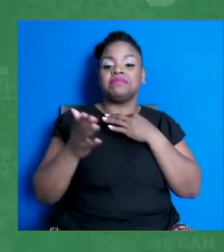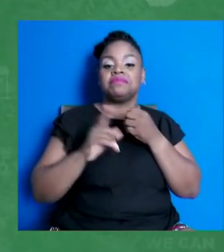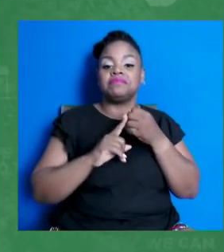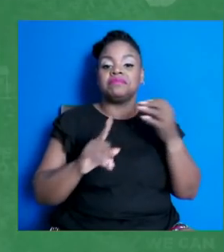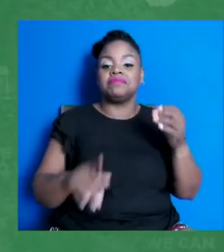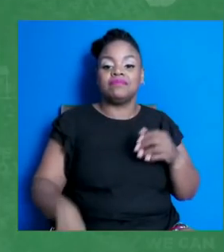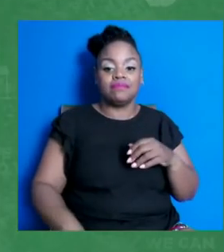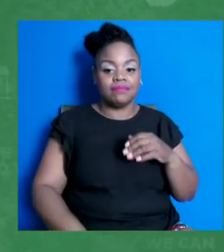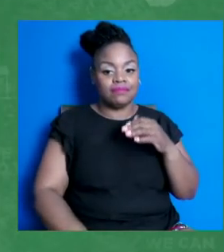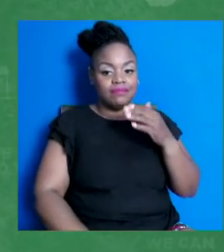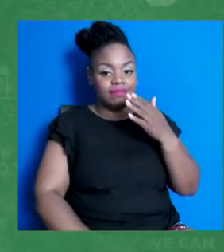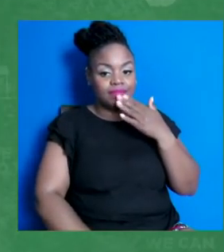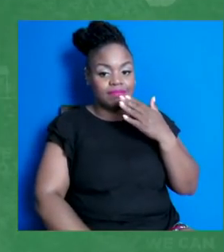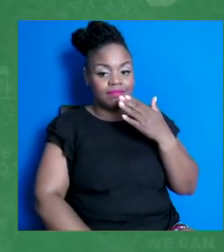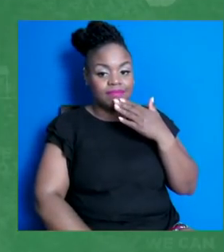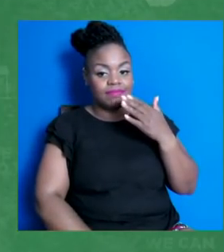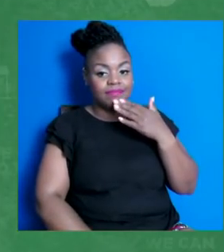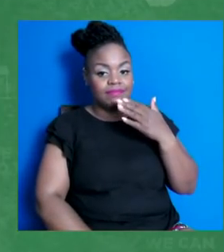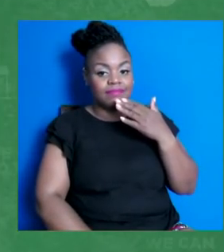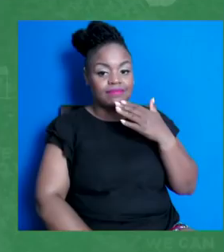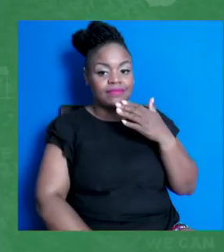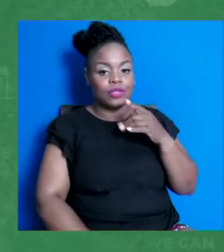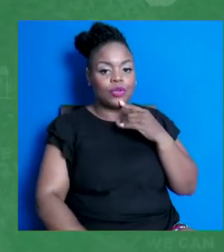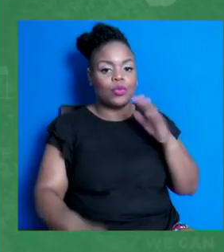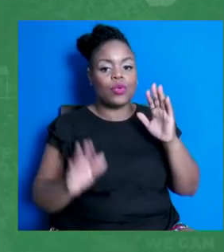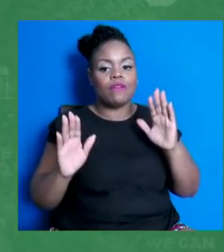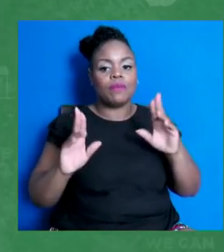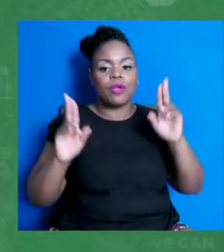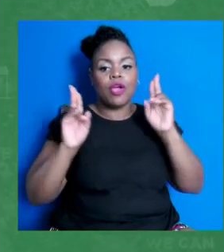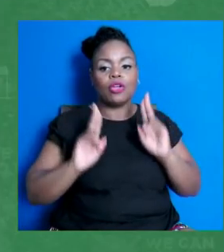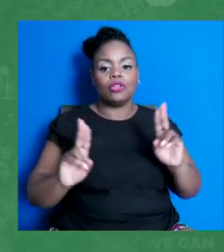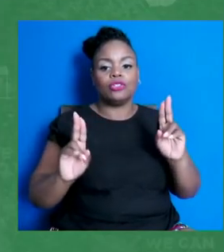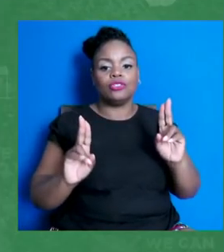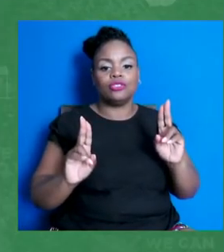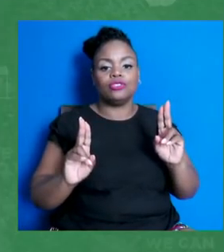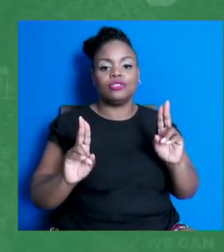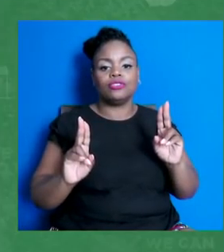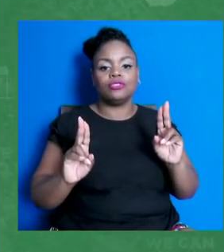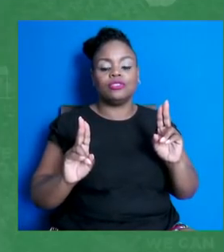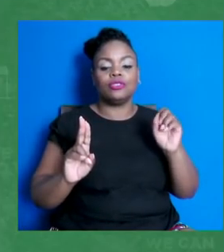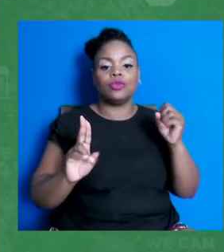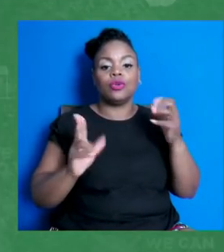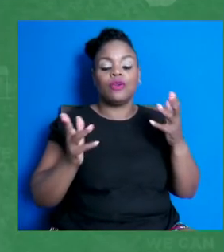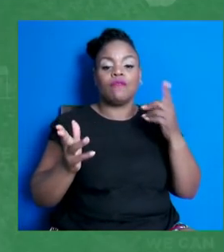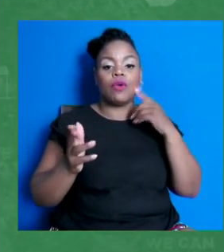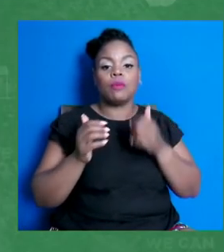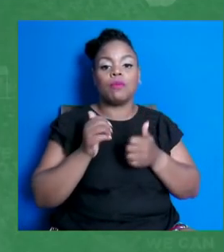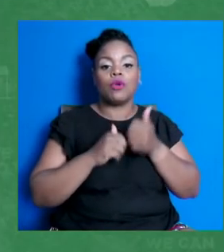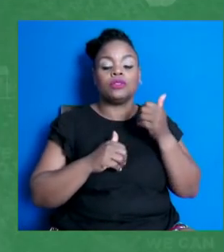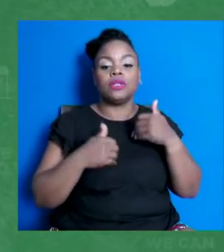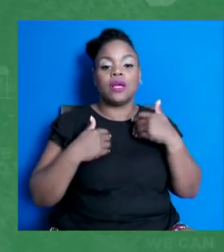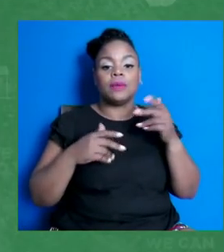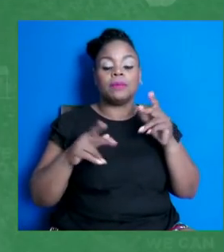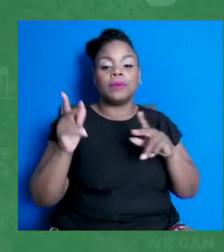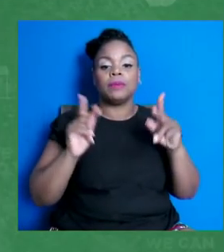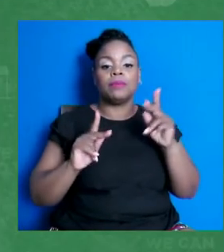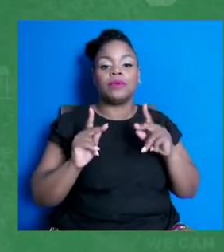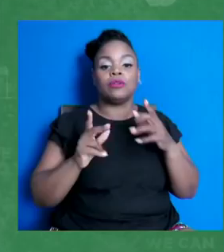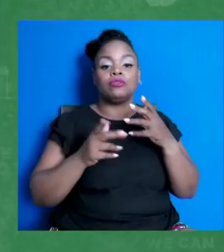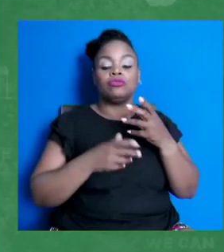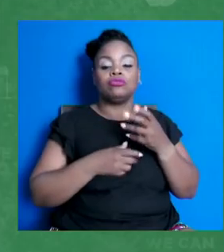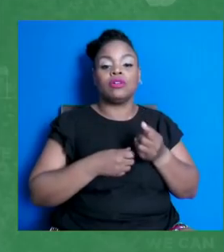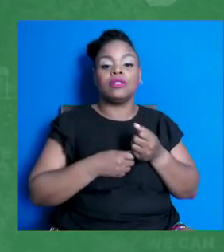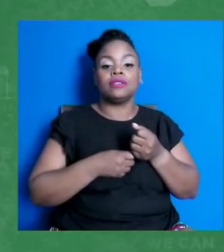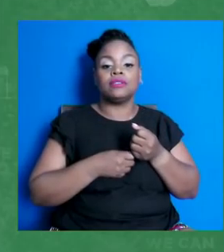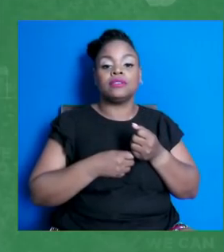It's a great honor to be here, honestly. So for most young people, I believe in order to trust the vaccine, the key thing is